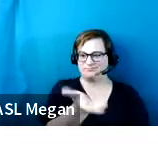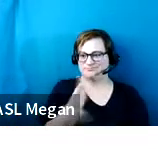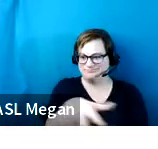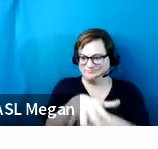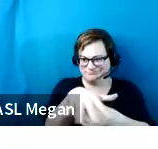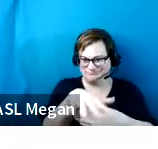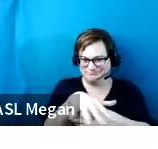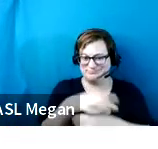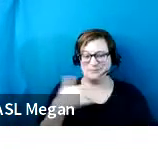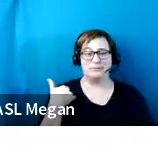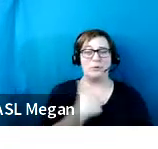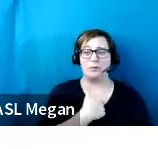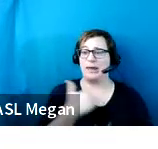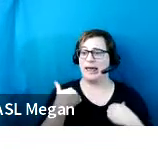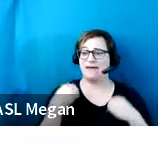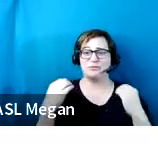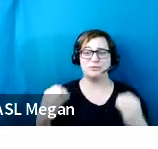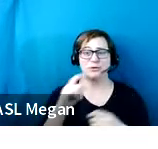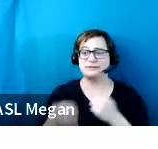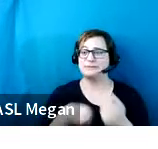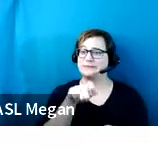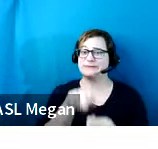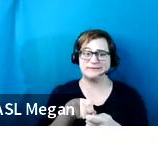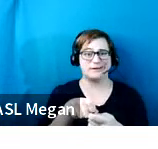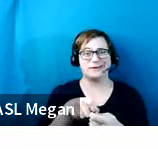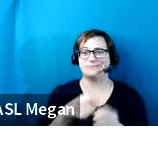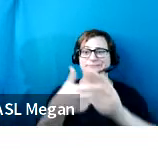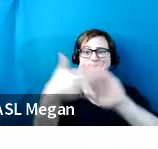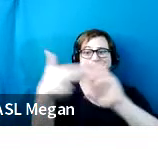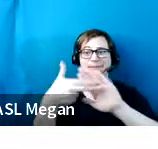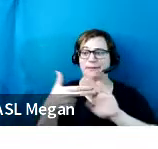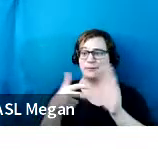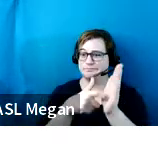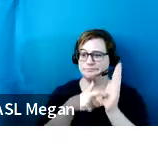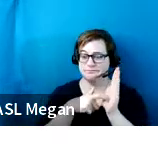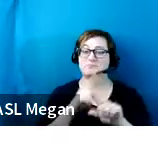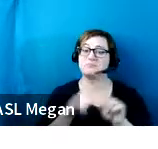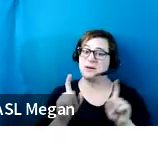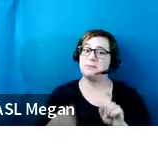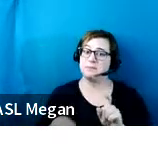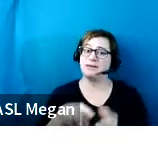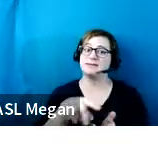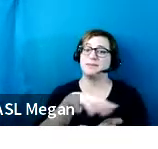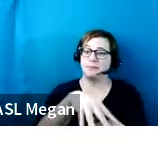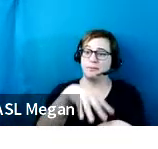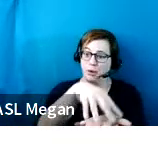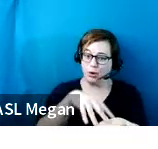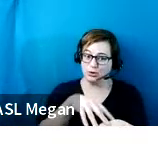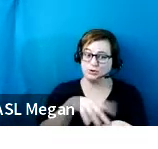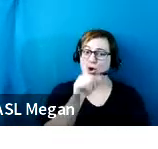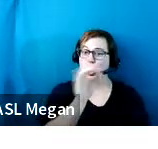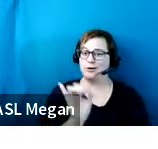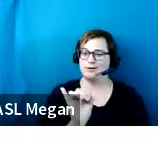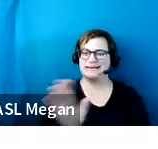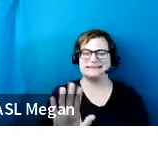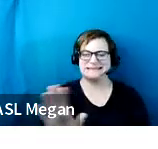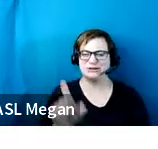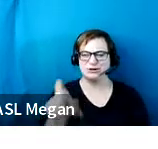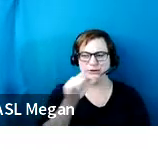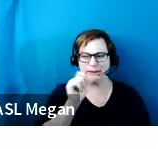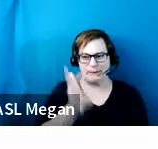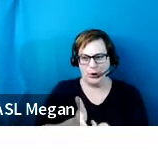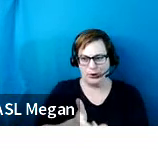don't specify how you achieve this. We just say it has to be marked in a way that it discourages parking.